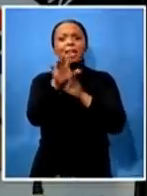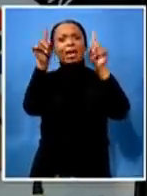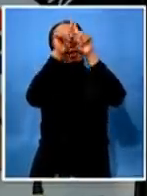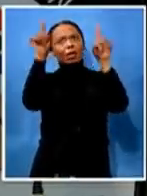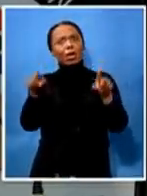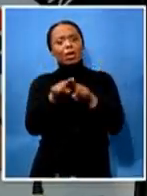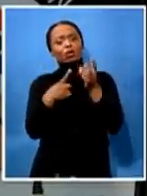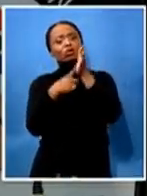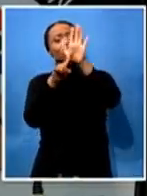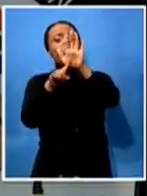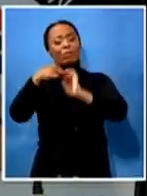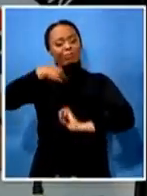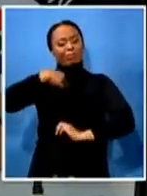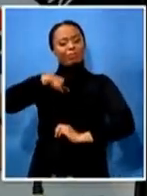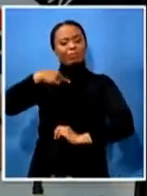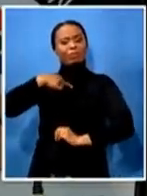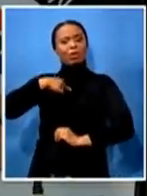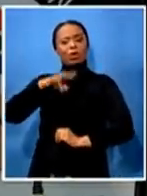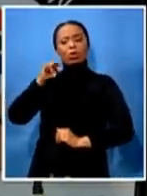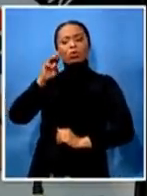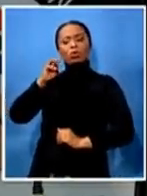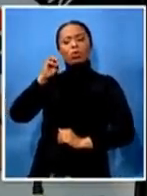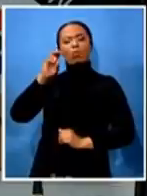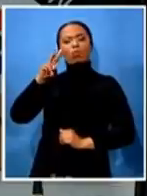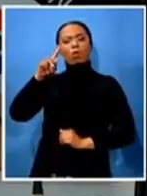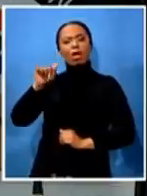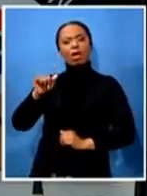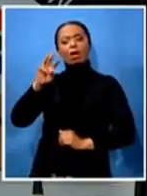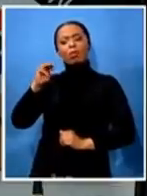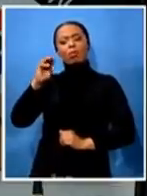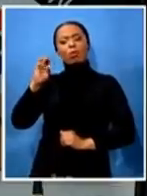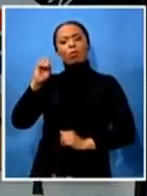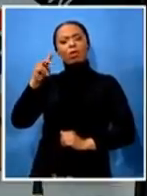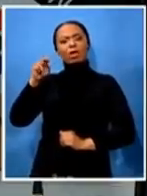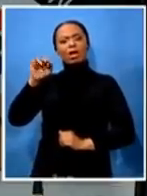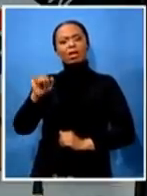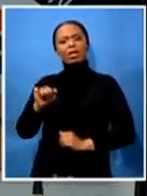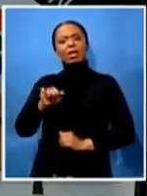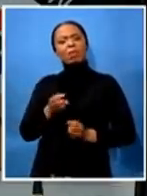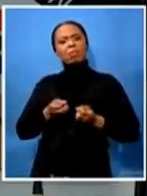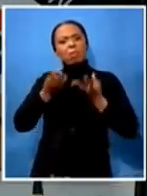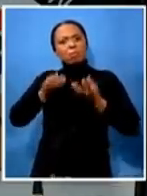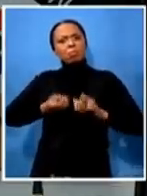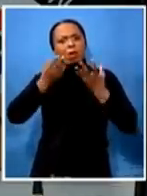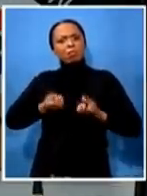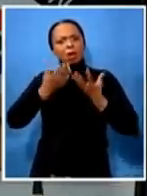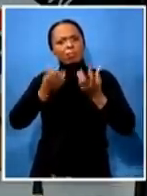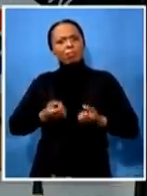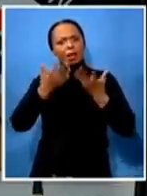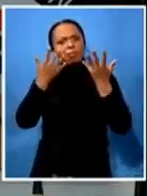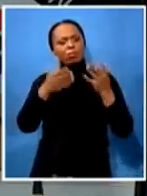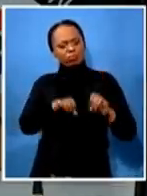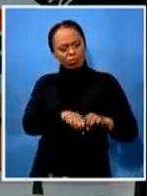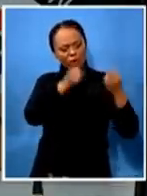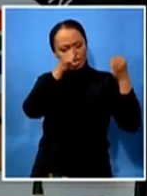announcing in front of the media that delegates have spoken the slates were broken in nazarek and we have to move on with the